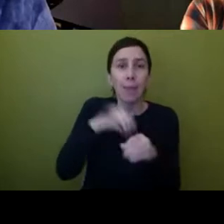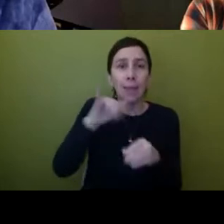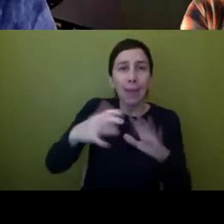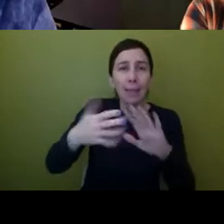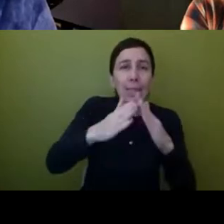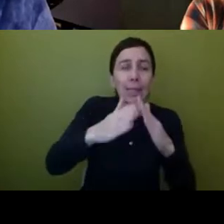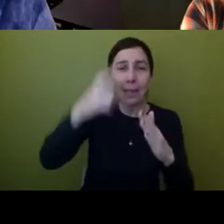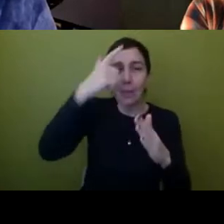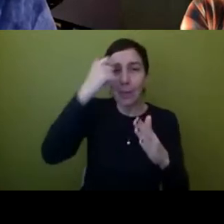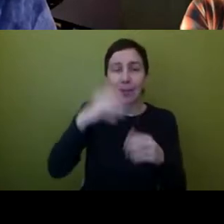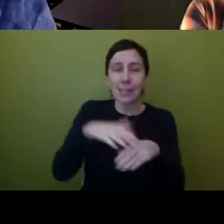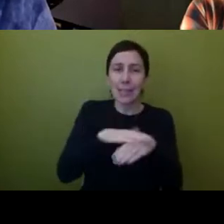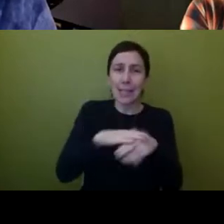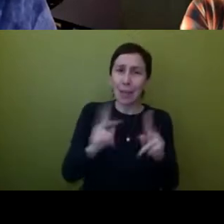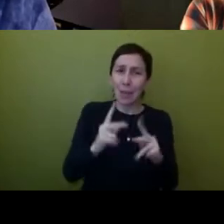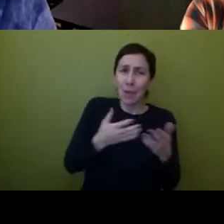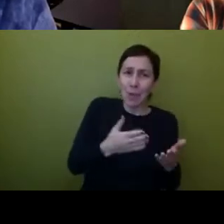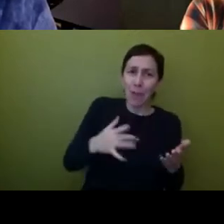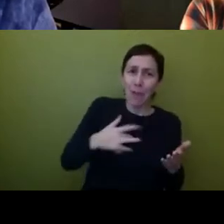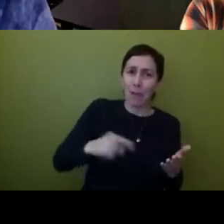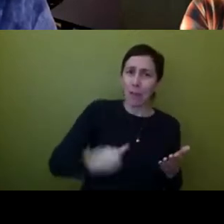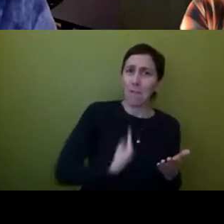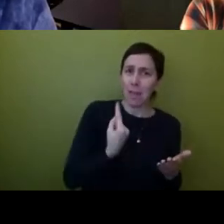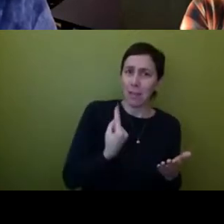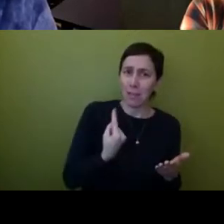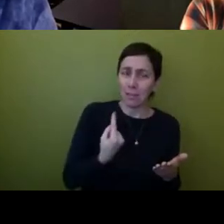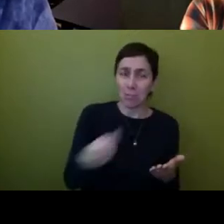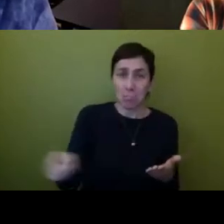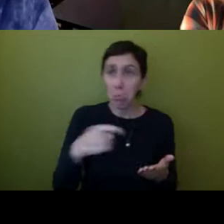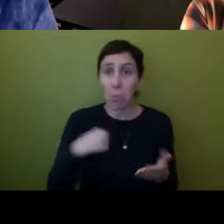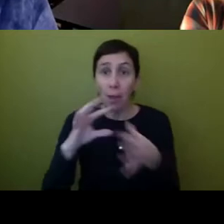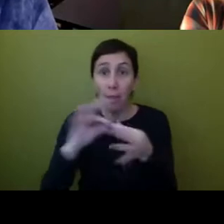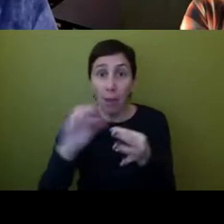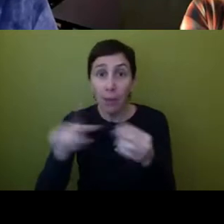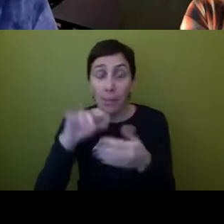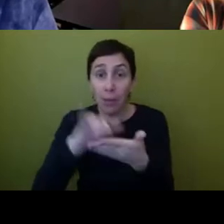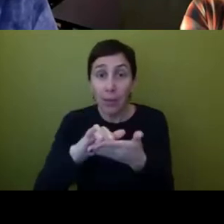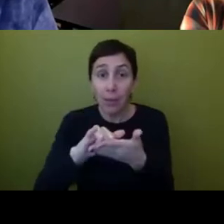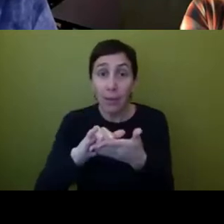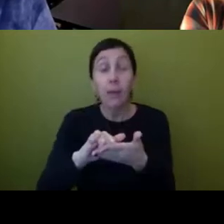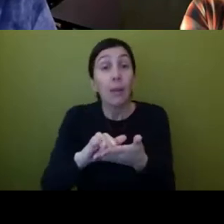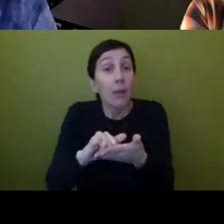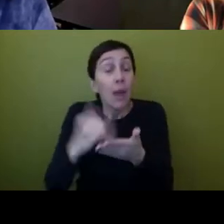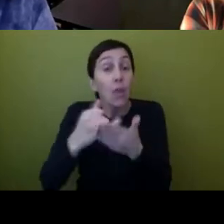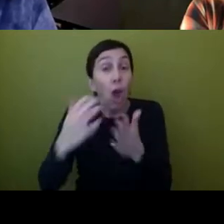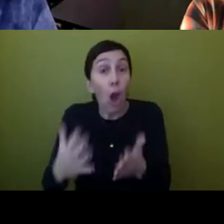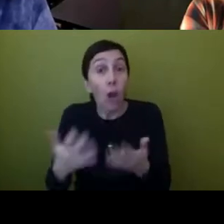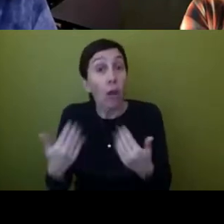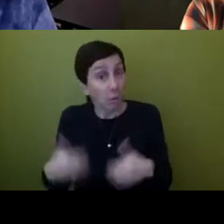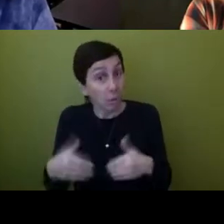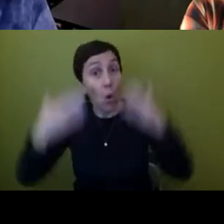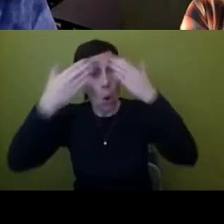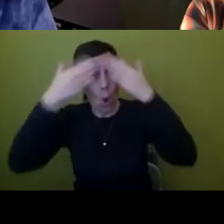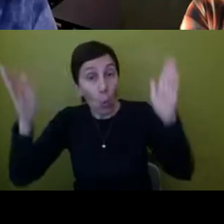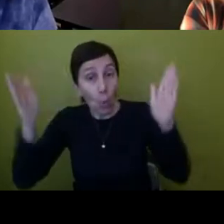have any thoughts on this and these types of projects uh where you know i mean thankfully the artist was very open to talking and sort